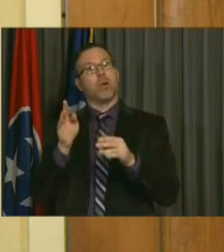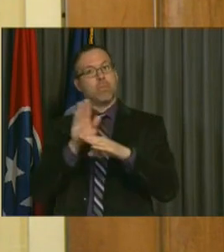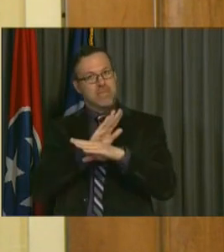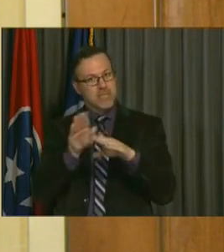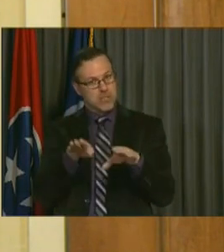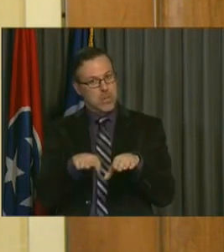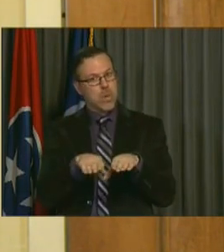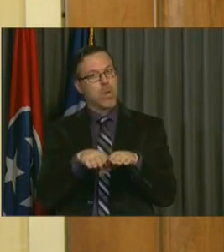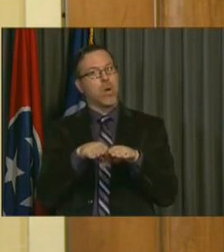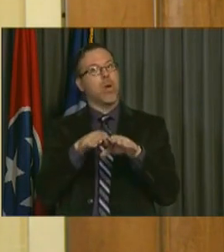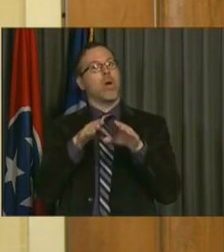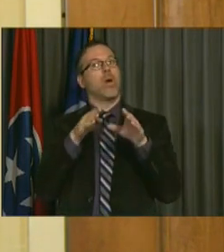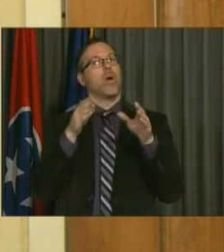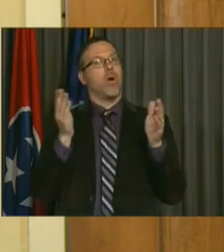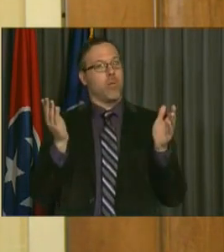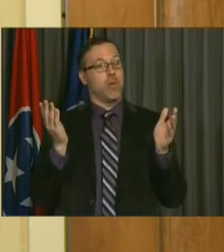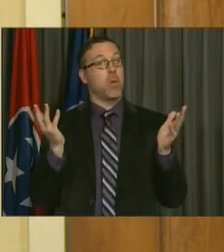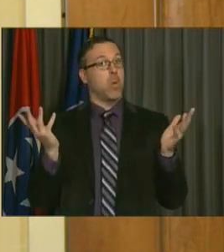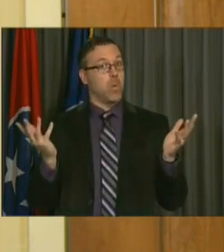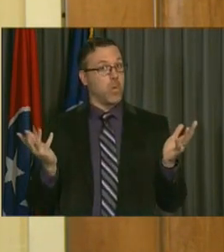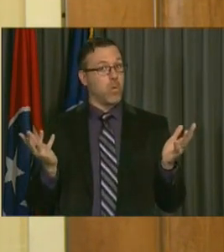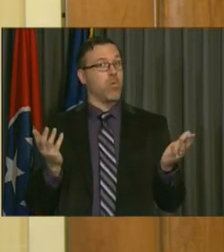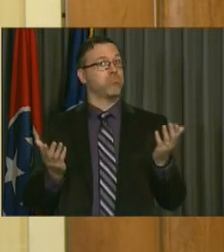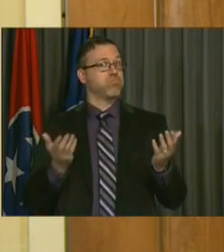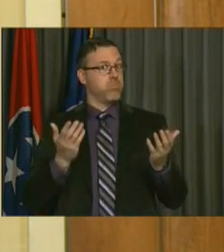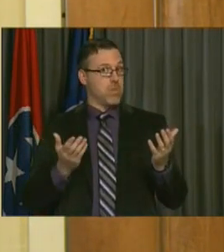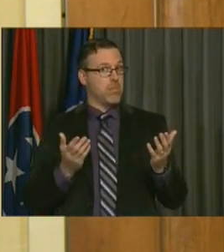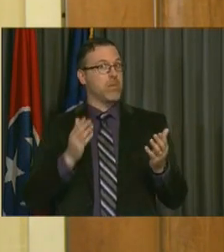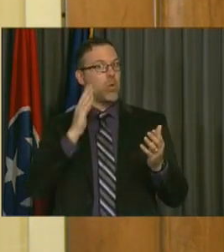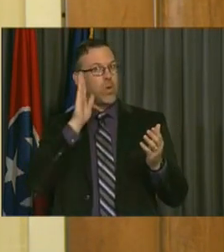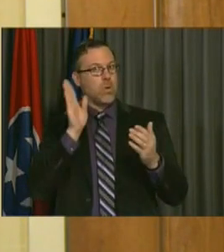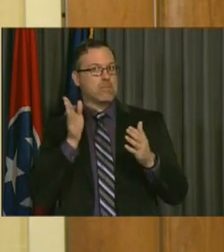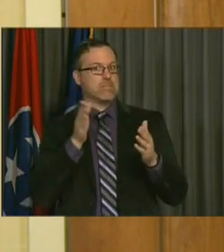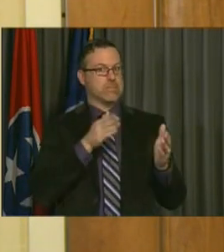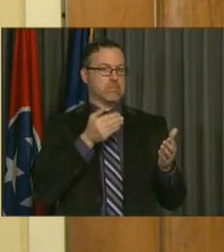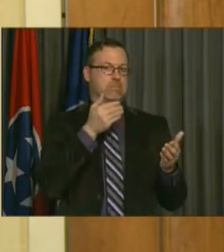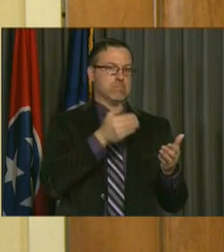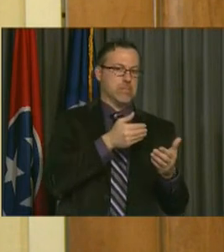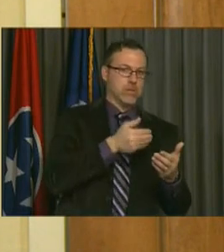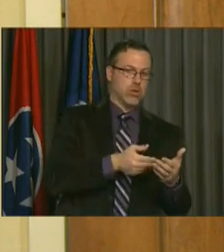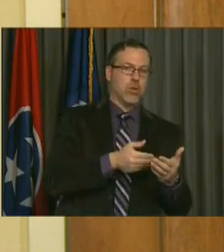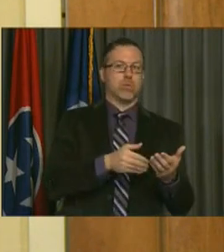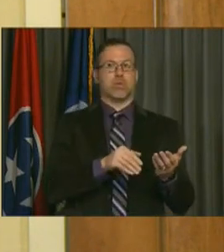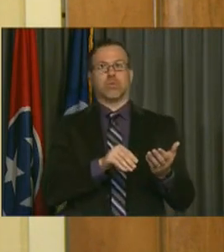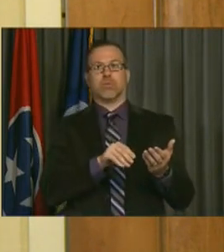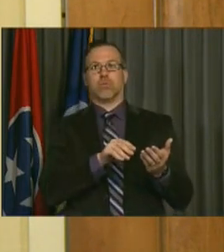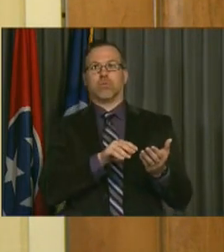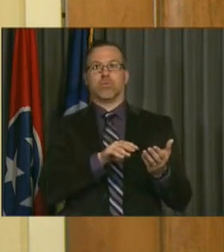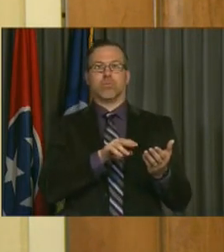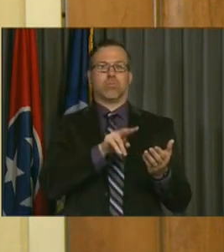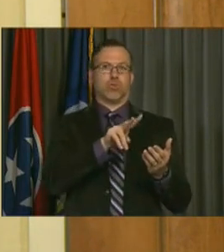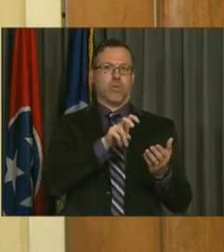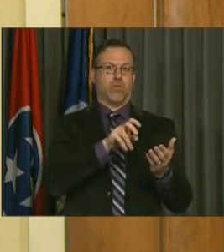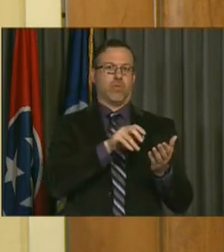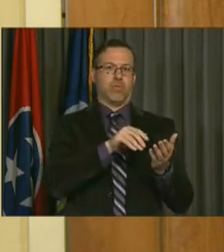start to come back, it looks like we may trend the other way. We're just not really going to know for quite some time how that is going to play